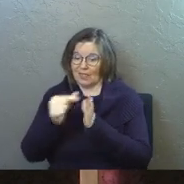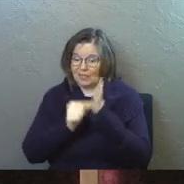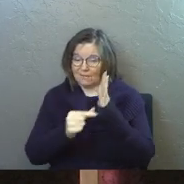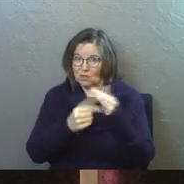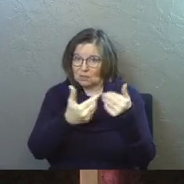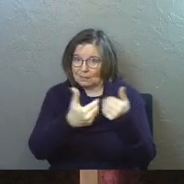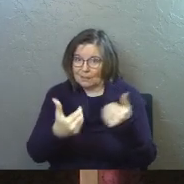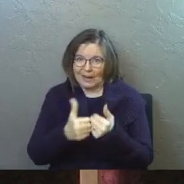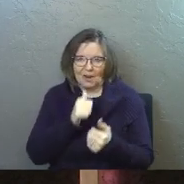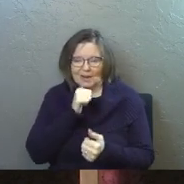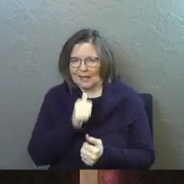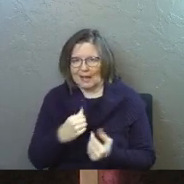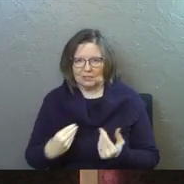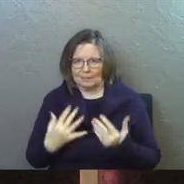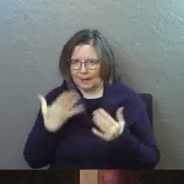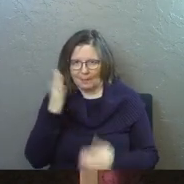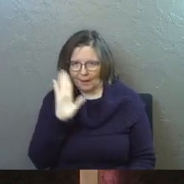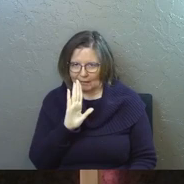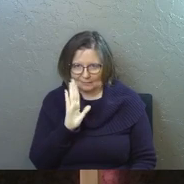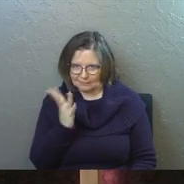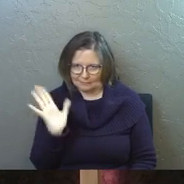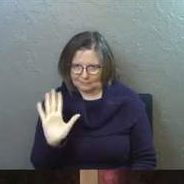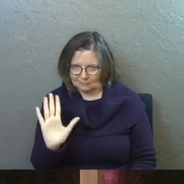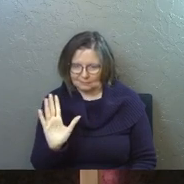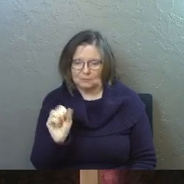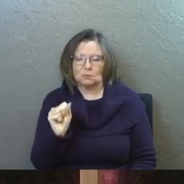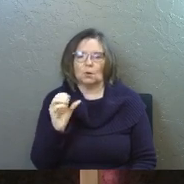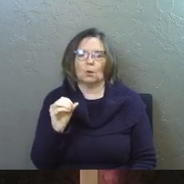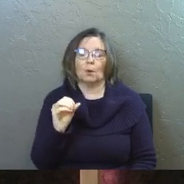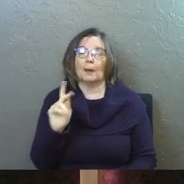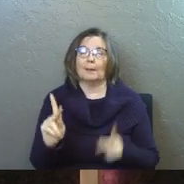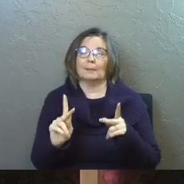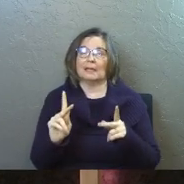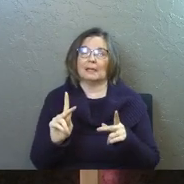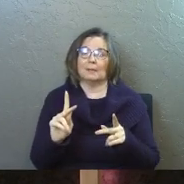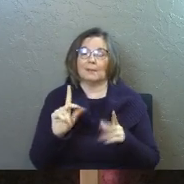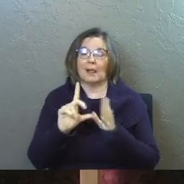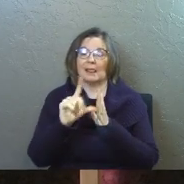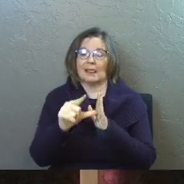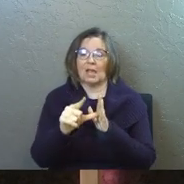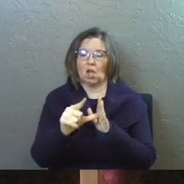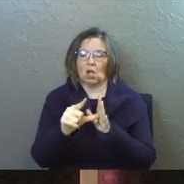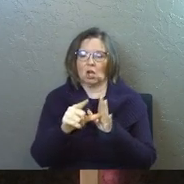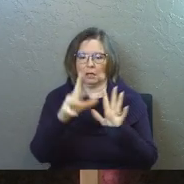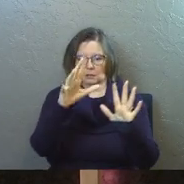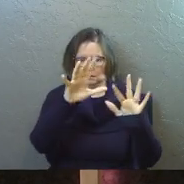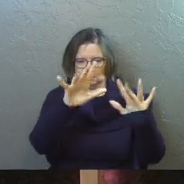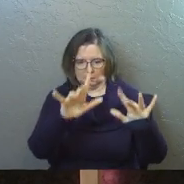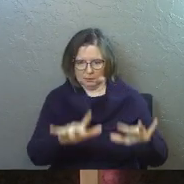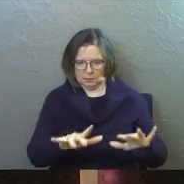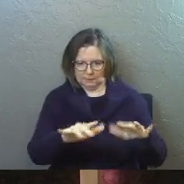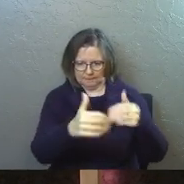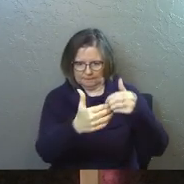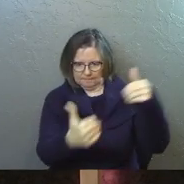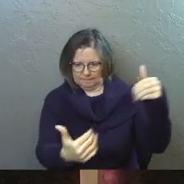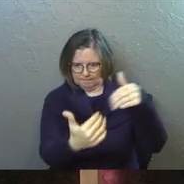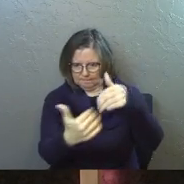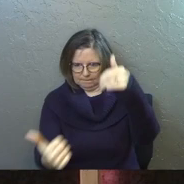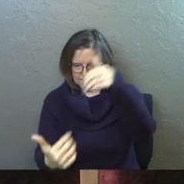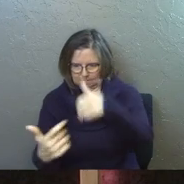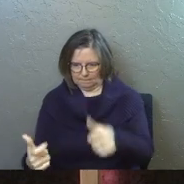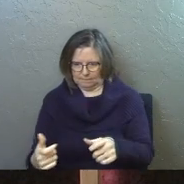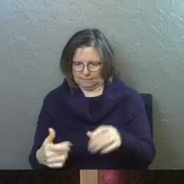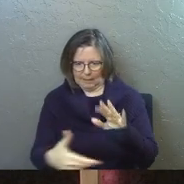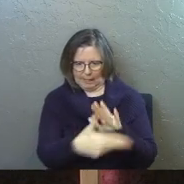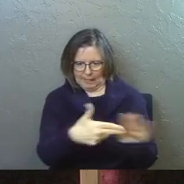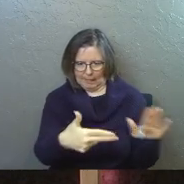verse breaks are not inspired. Okay. So people came along later and they tried to give us addresses so